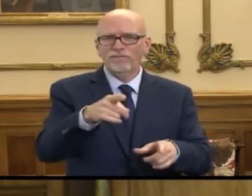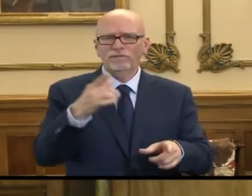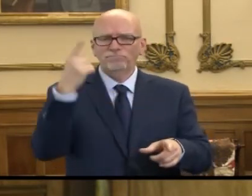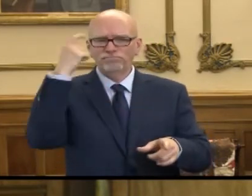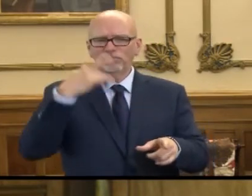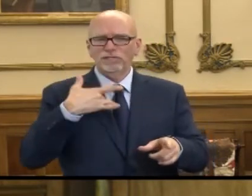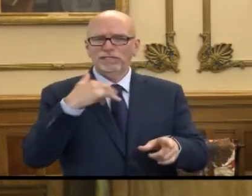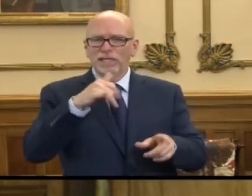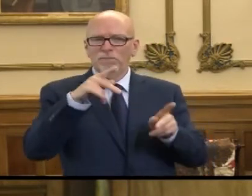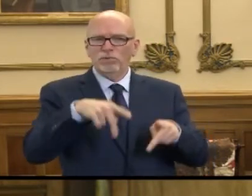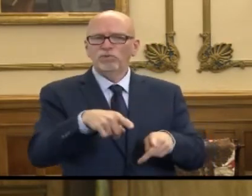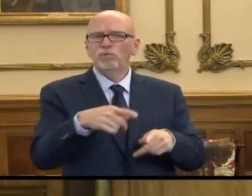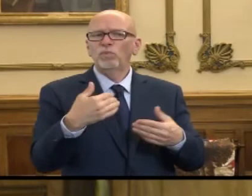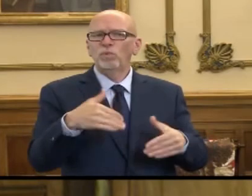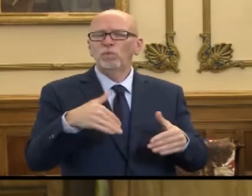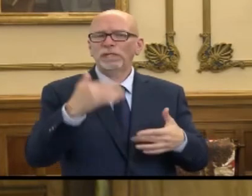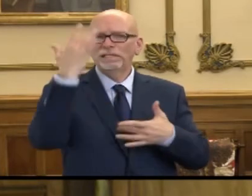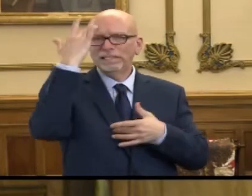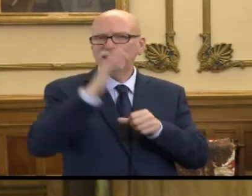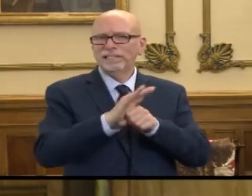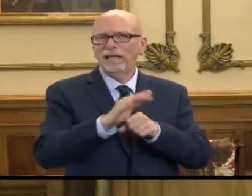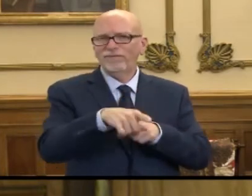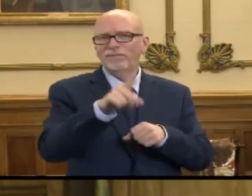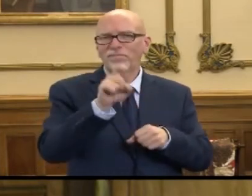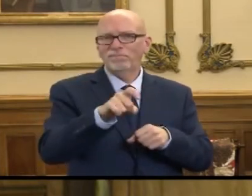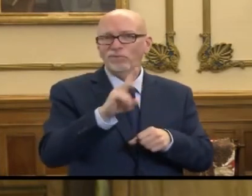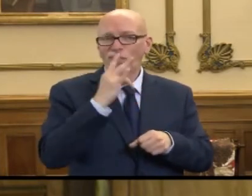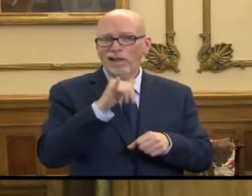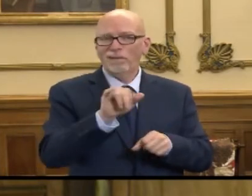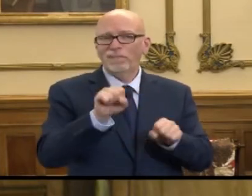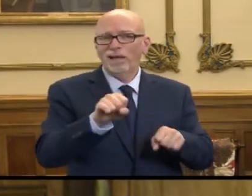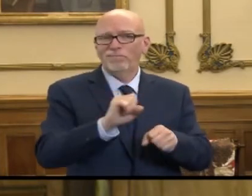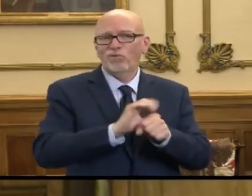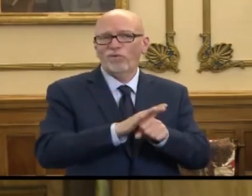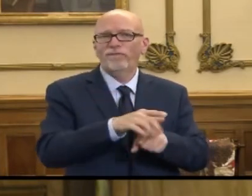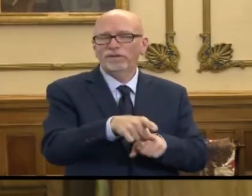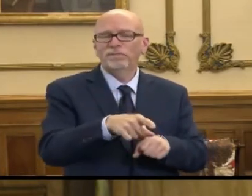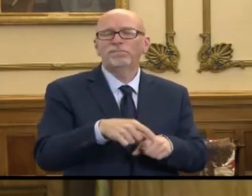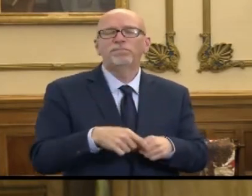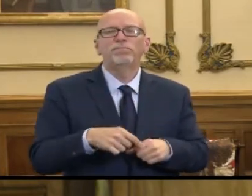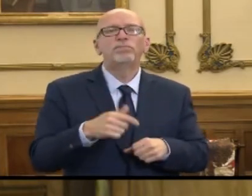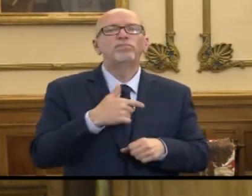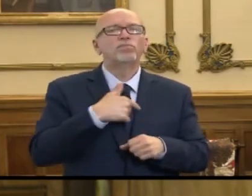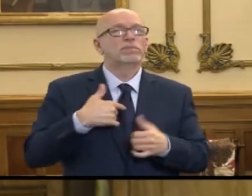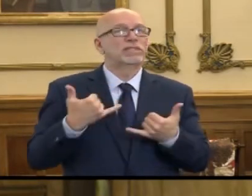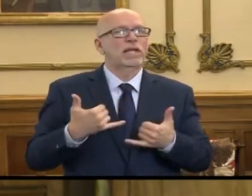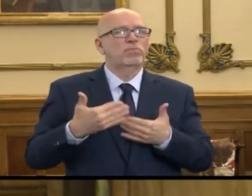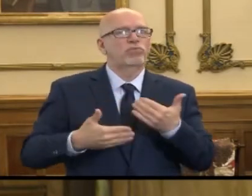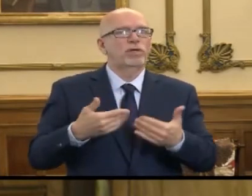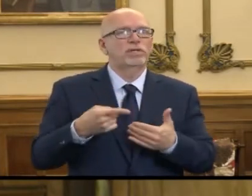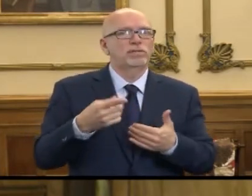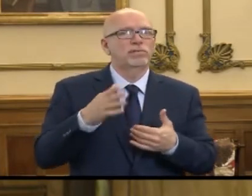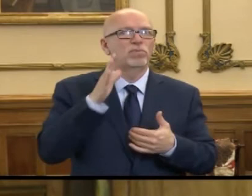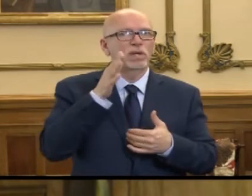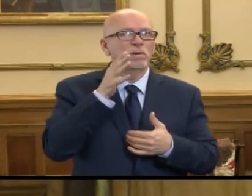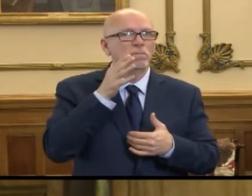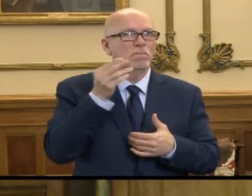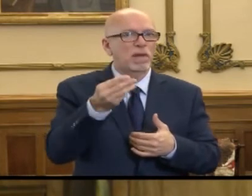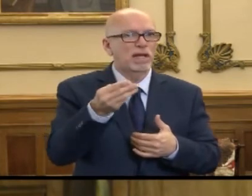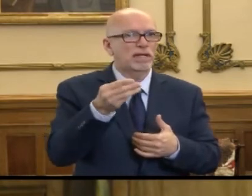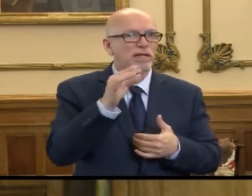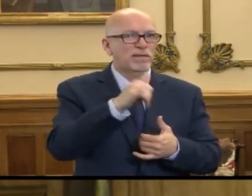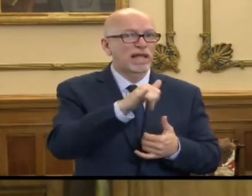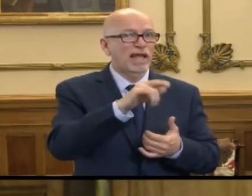somebody who's significantly ill enough, that looks like they have COVID-19. And we really are in the process, probably Monday, of having that go away